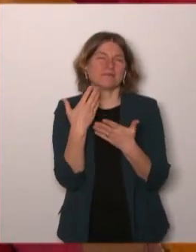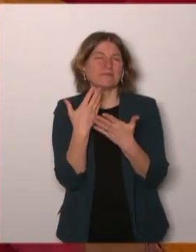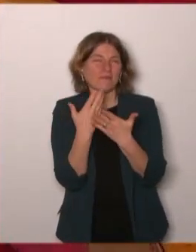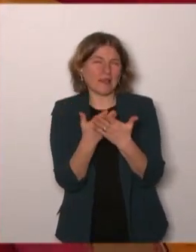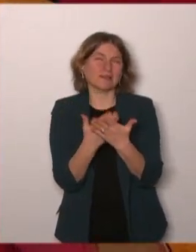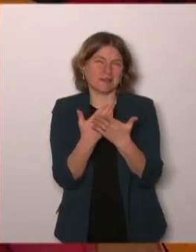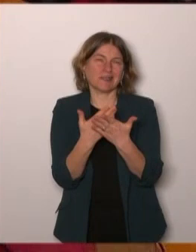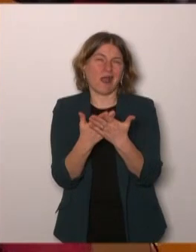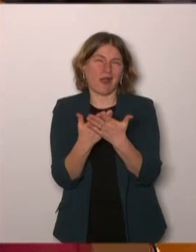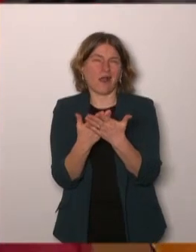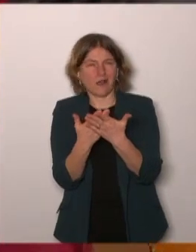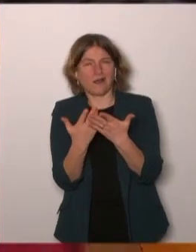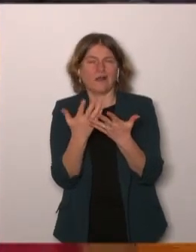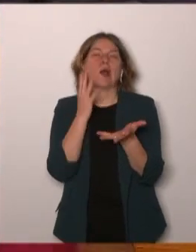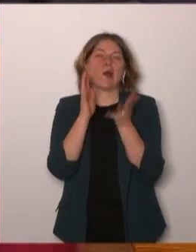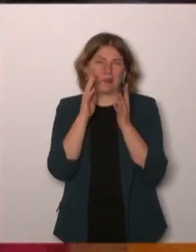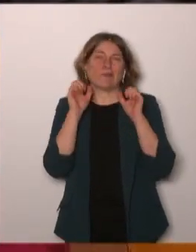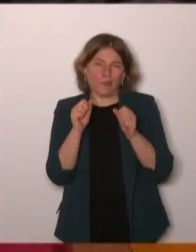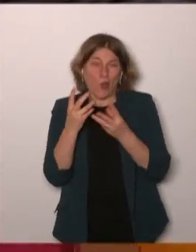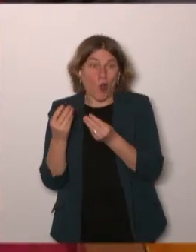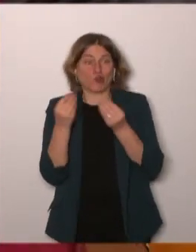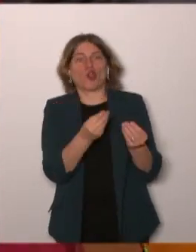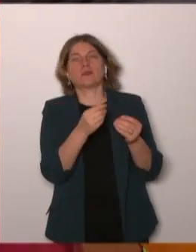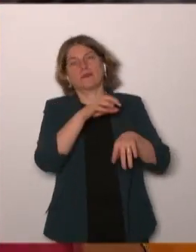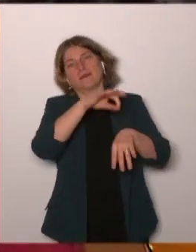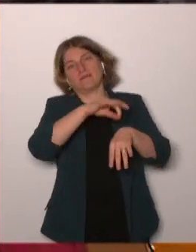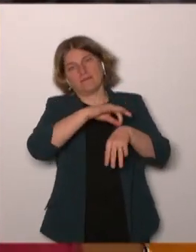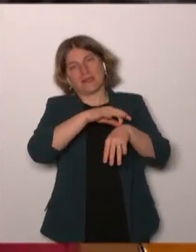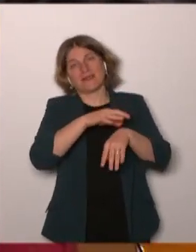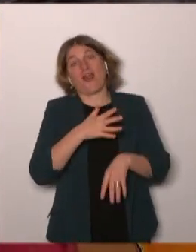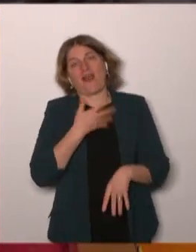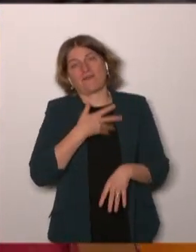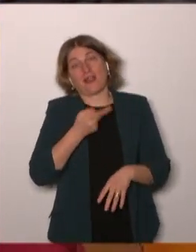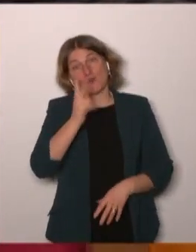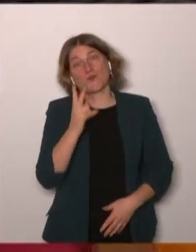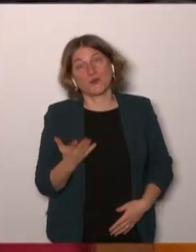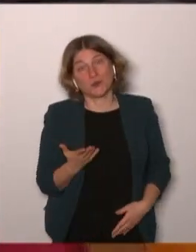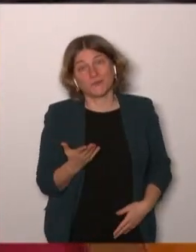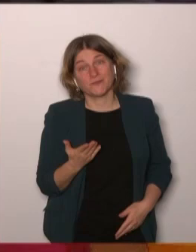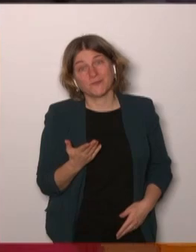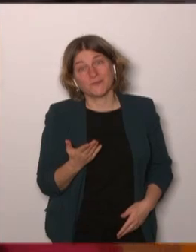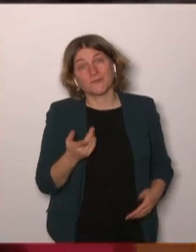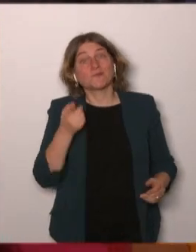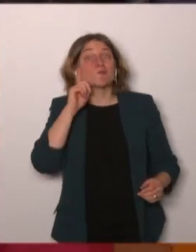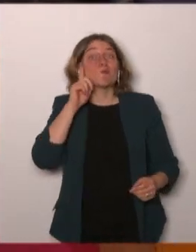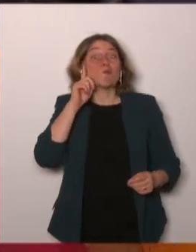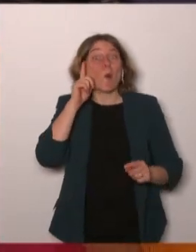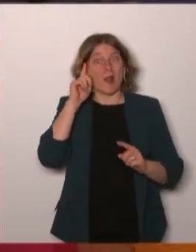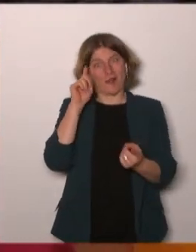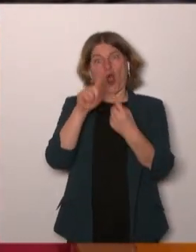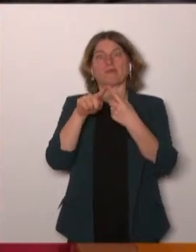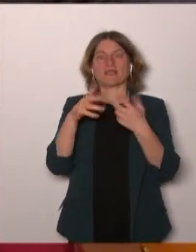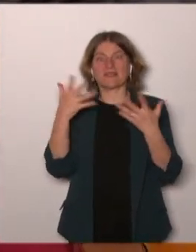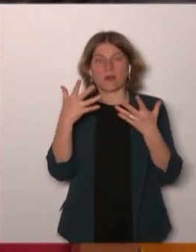system but the patients as well because it could be a good solution not to expose patients to useless treatments so I really welcome the